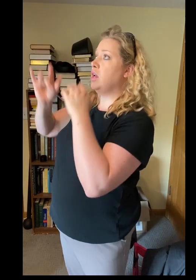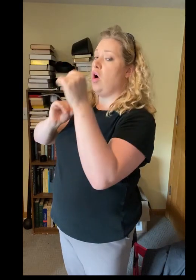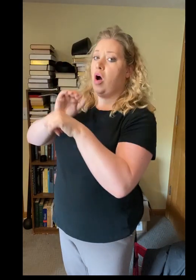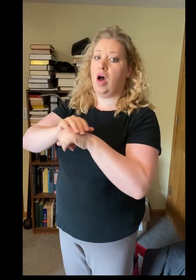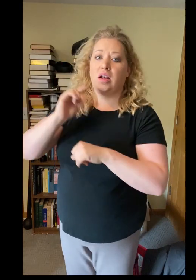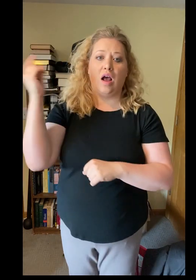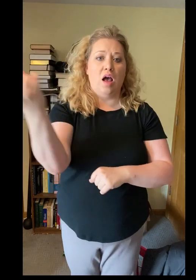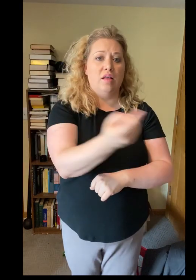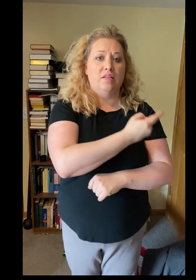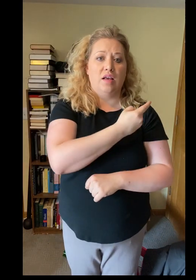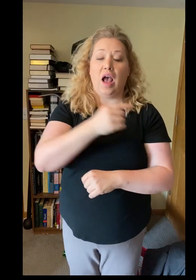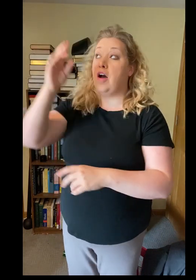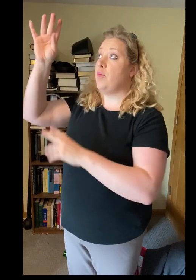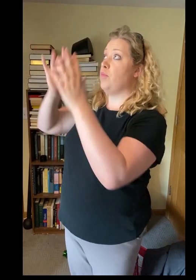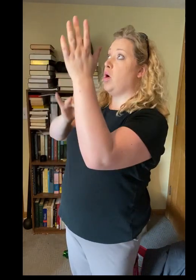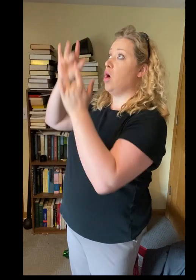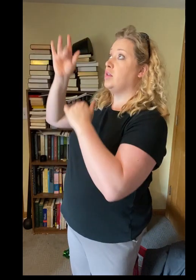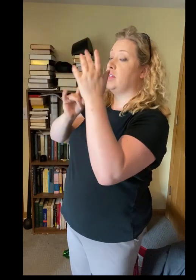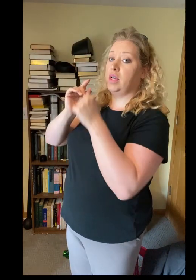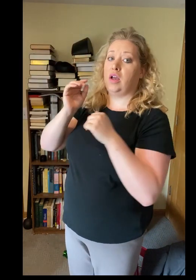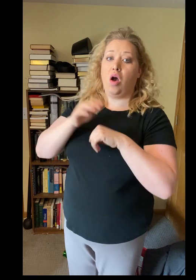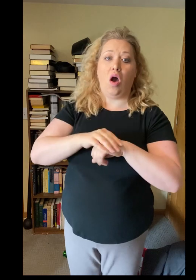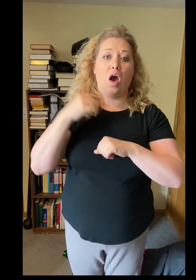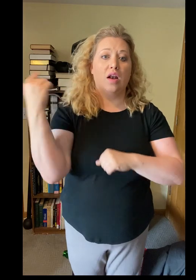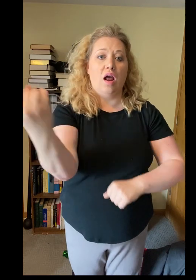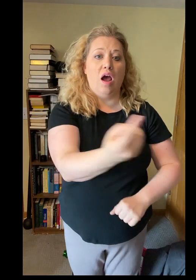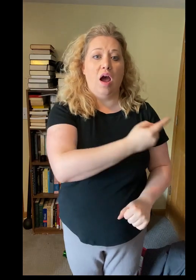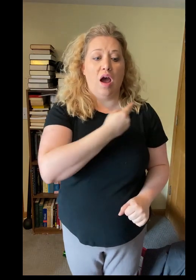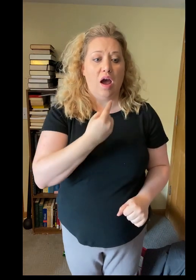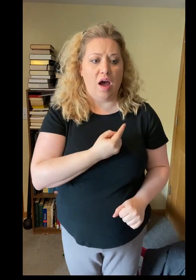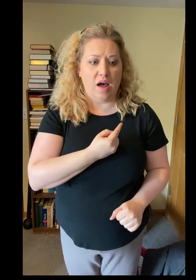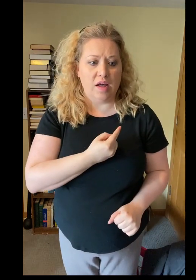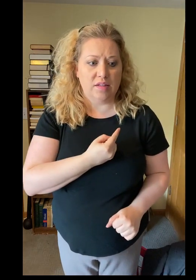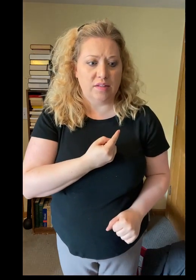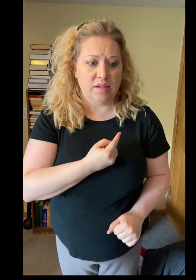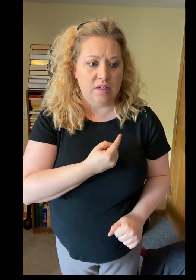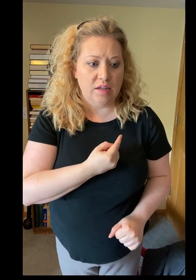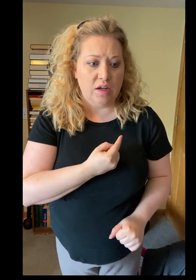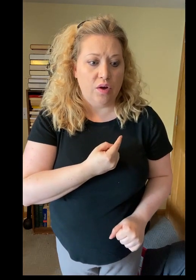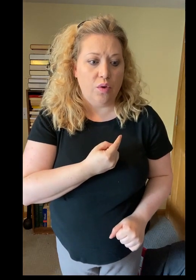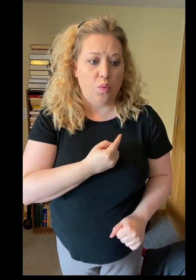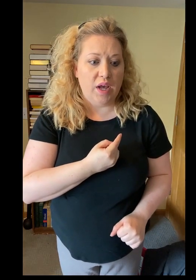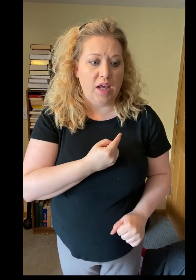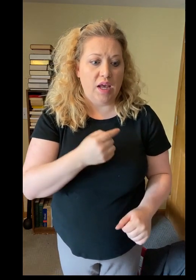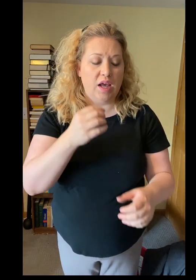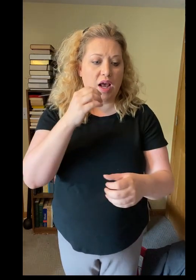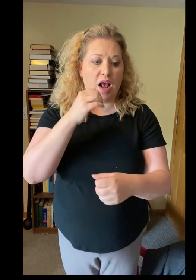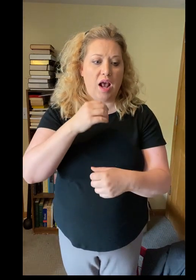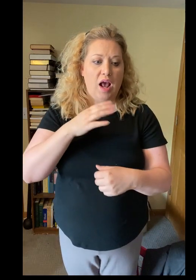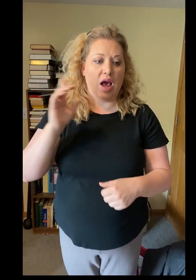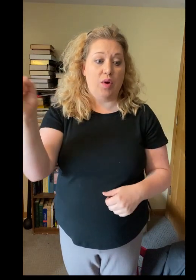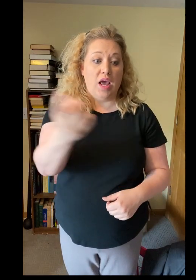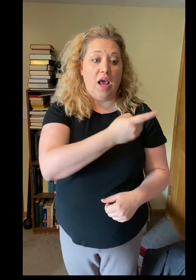on us, have mercy on us. We